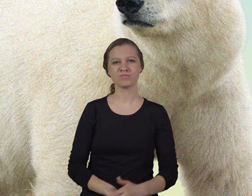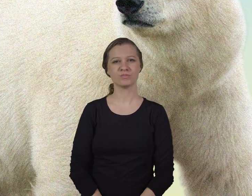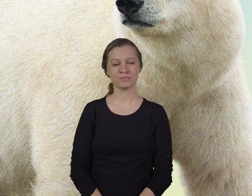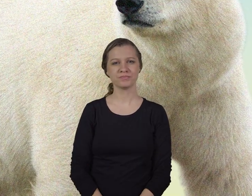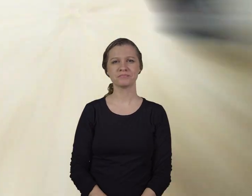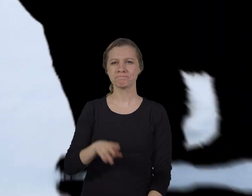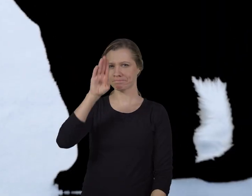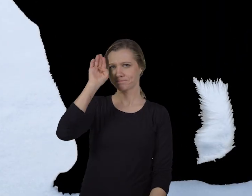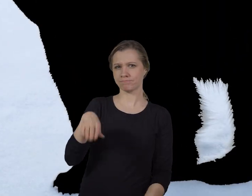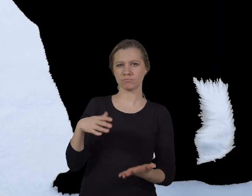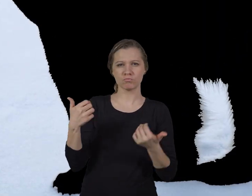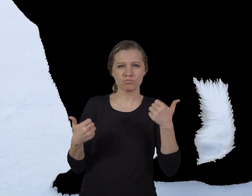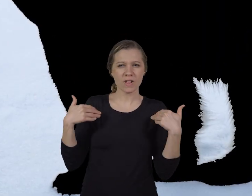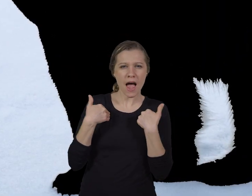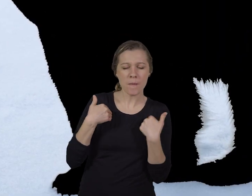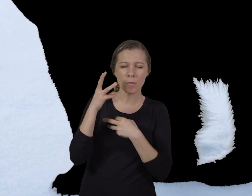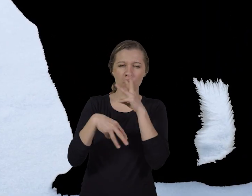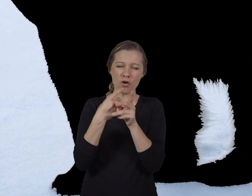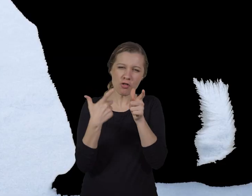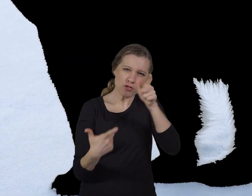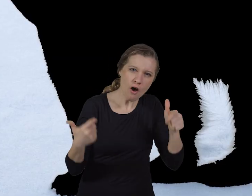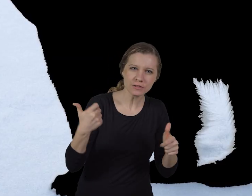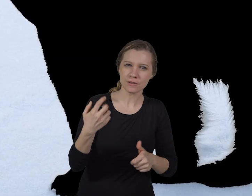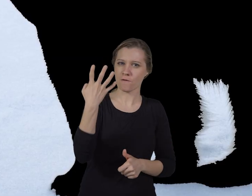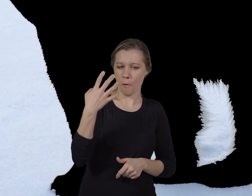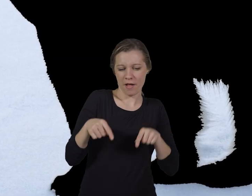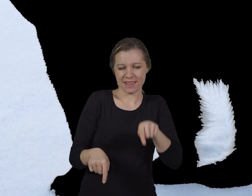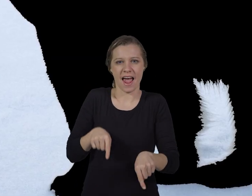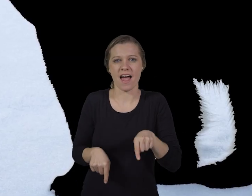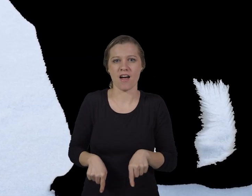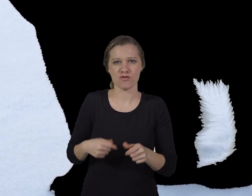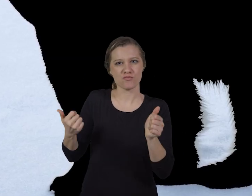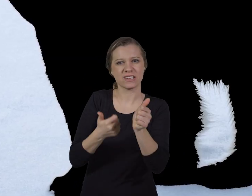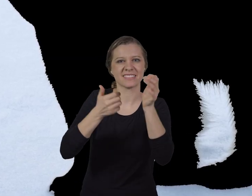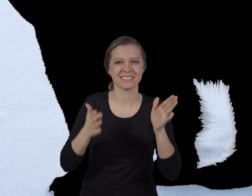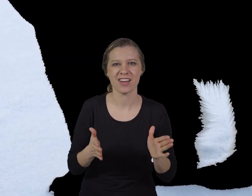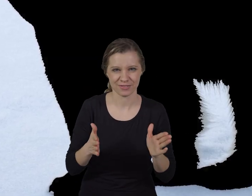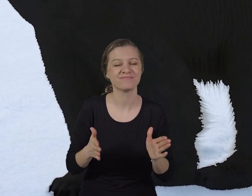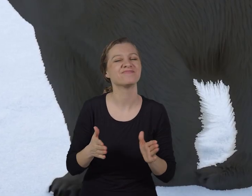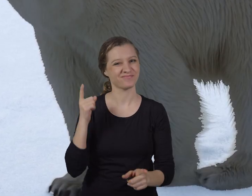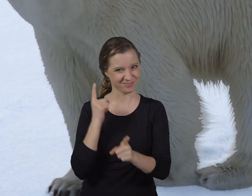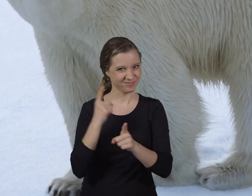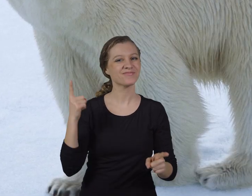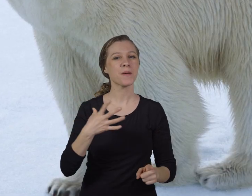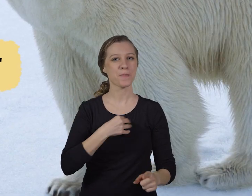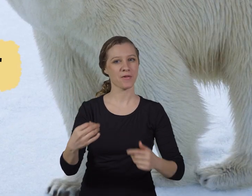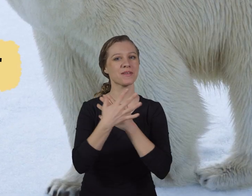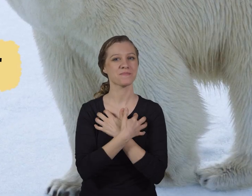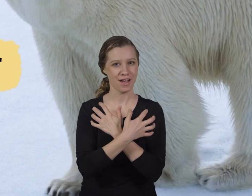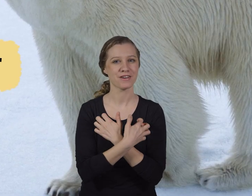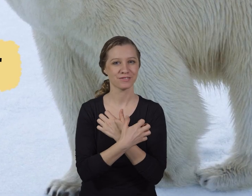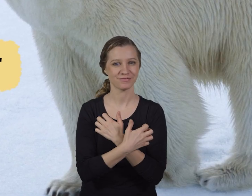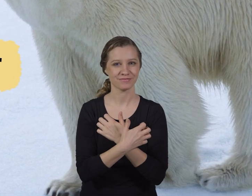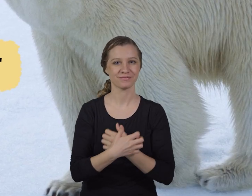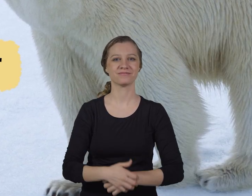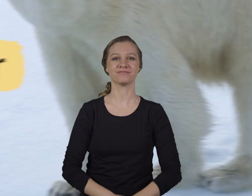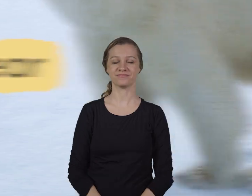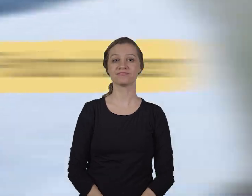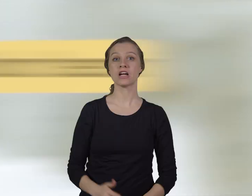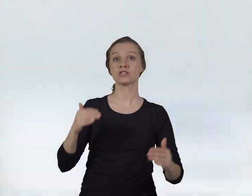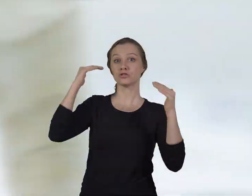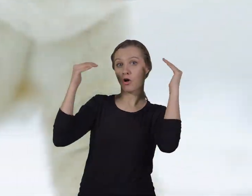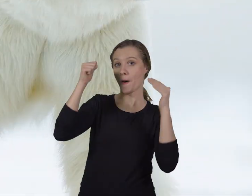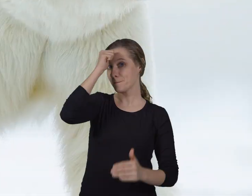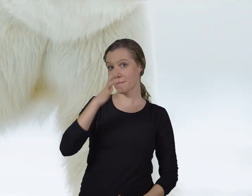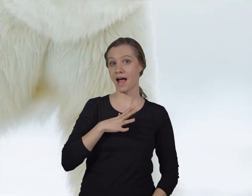bears? Do you know what animal is the world's largest four-legged predator? That's right, a polar bear.